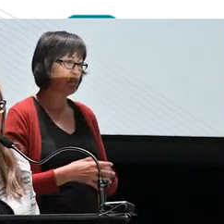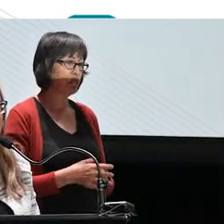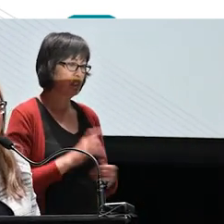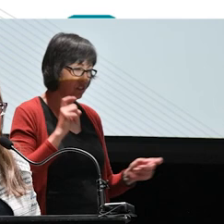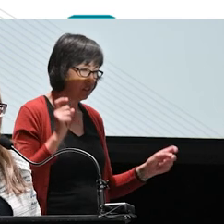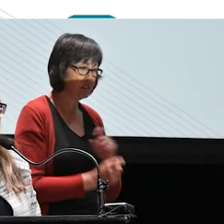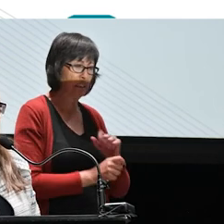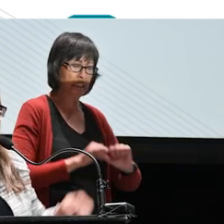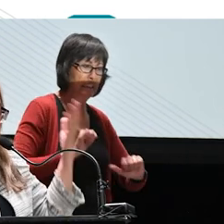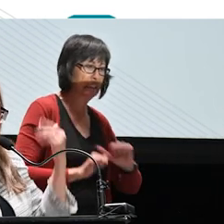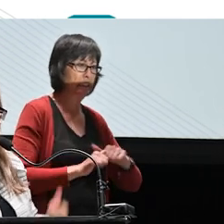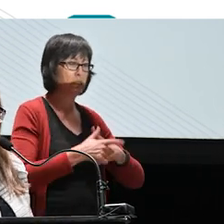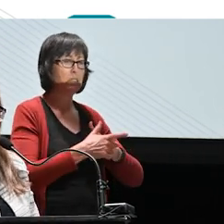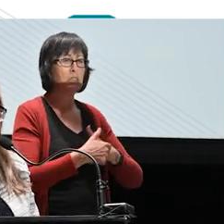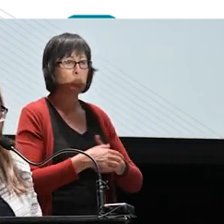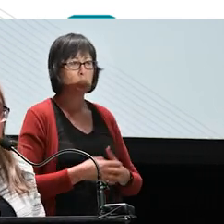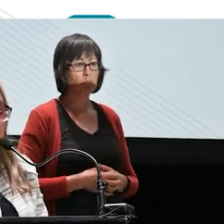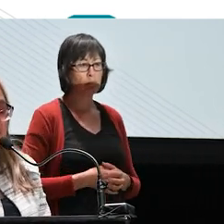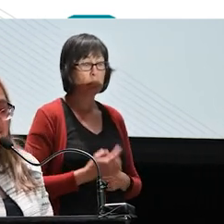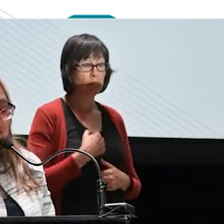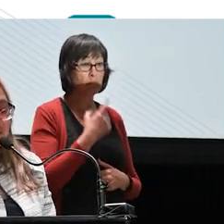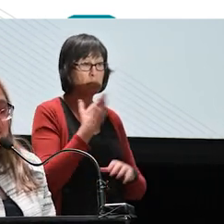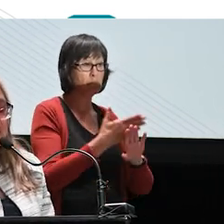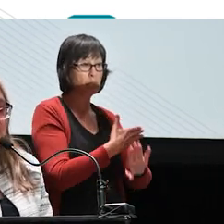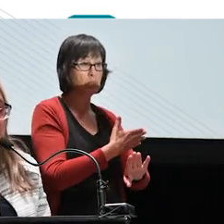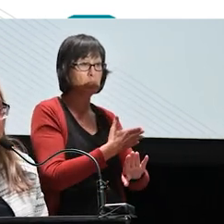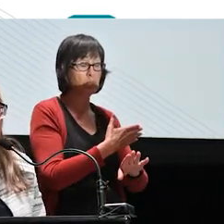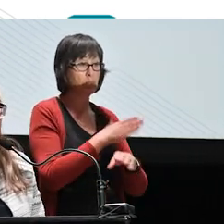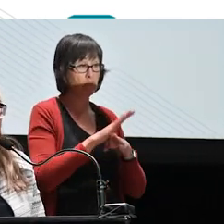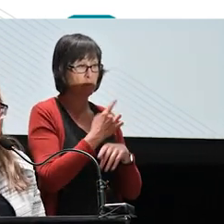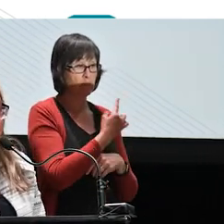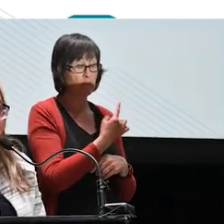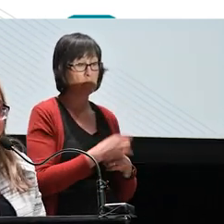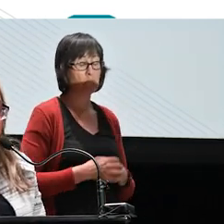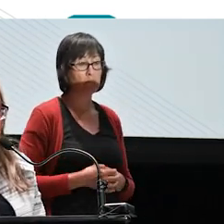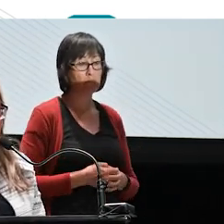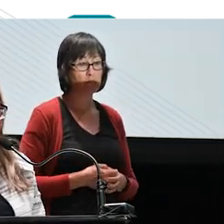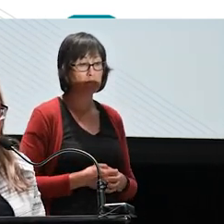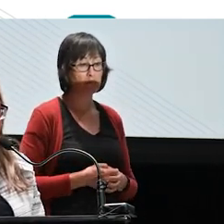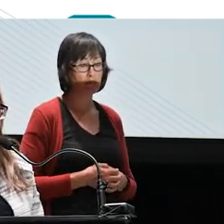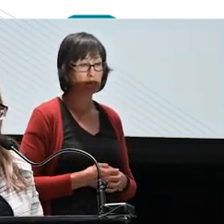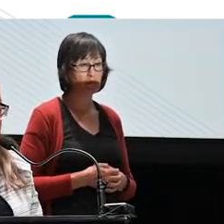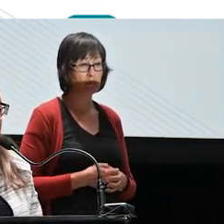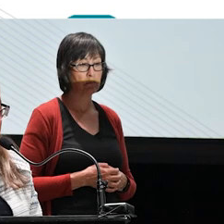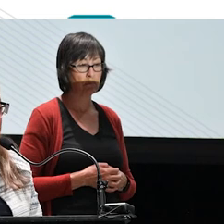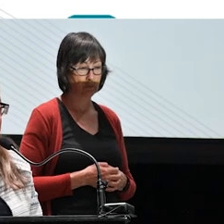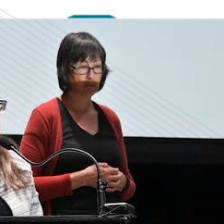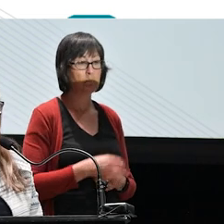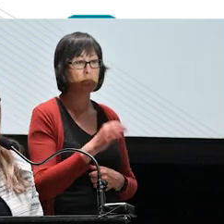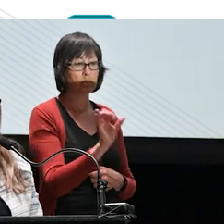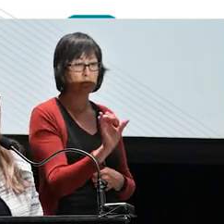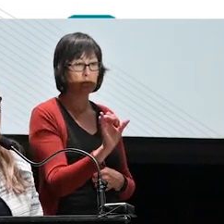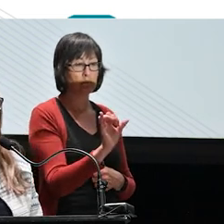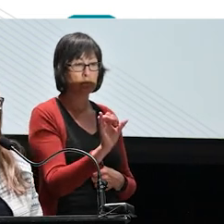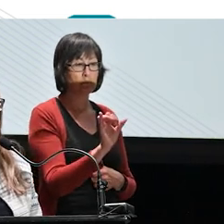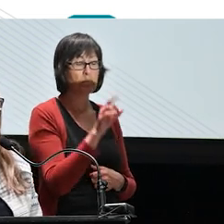uncertainty. And, you know, I said it in the beginning parts of the video earlier. And the other thing that it